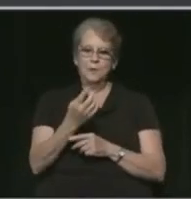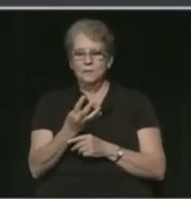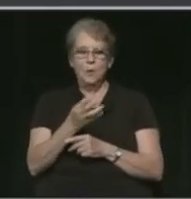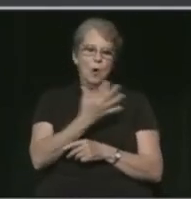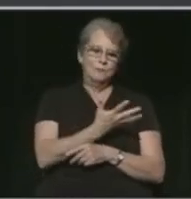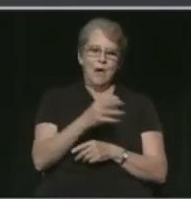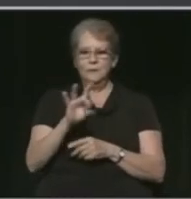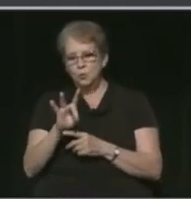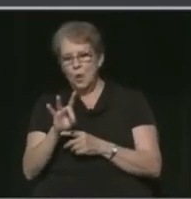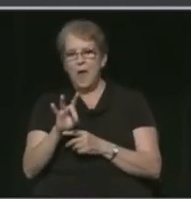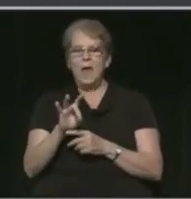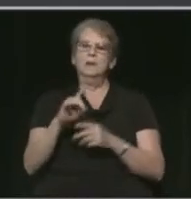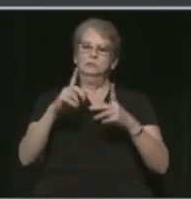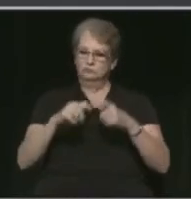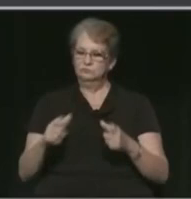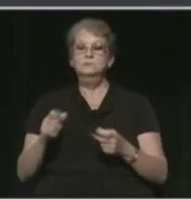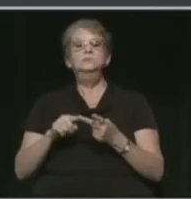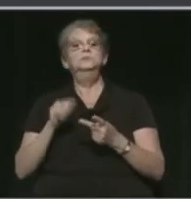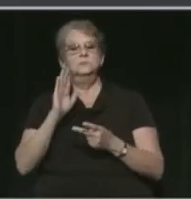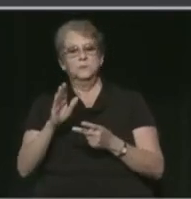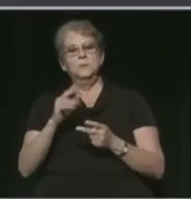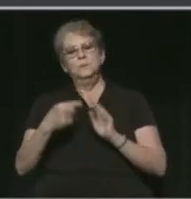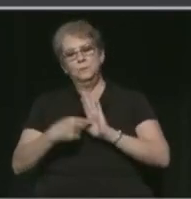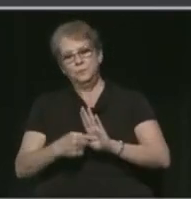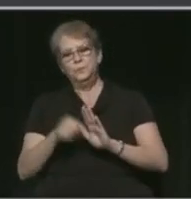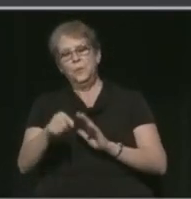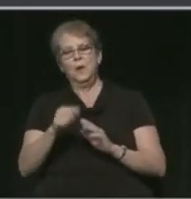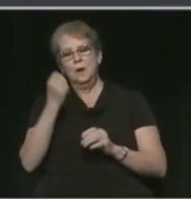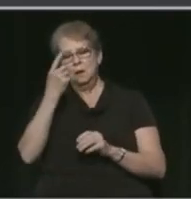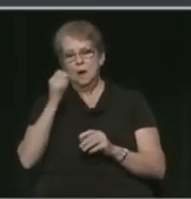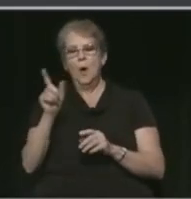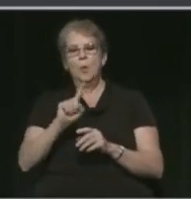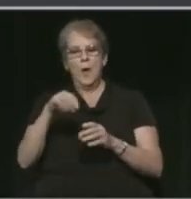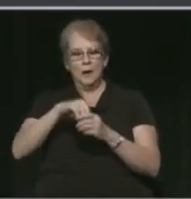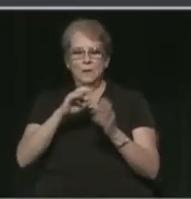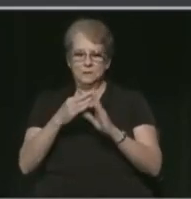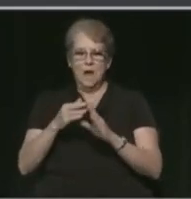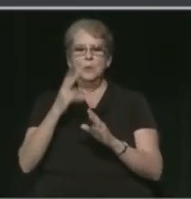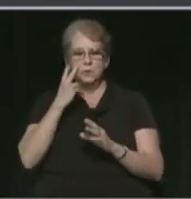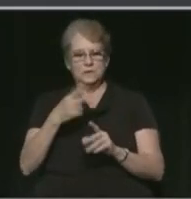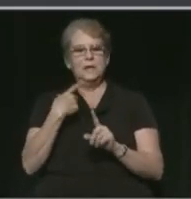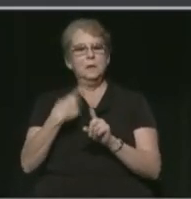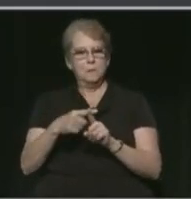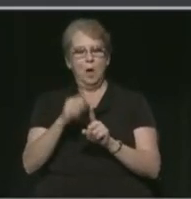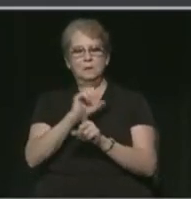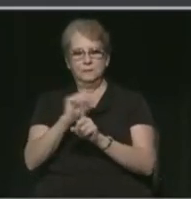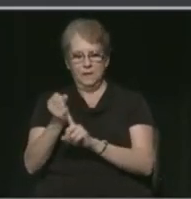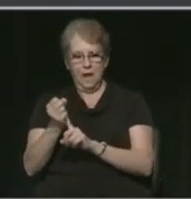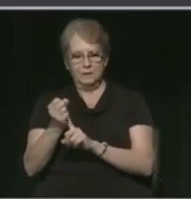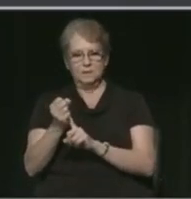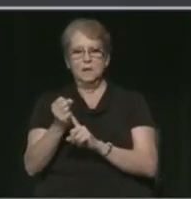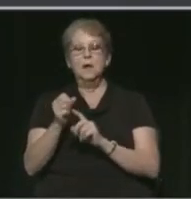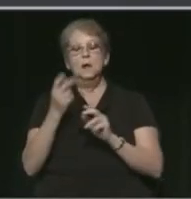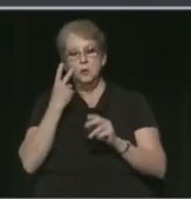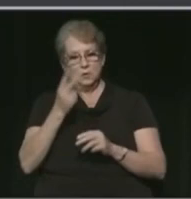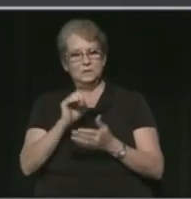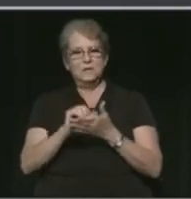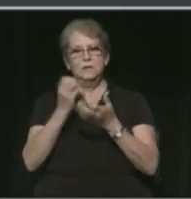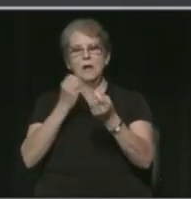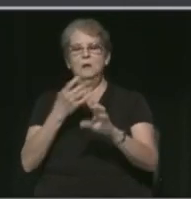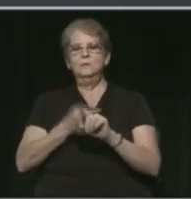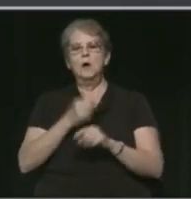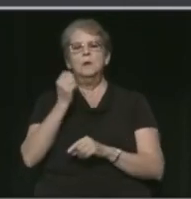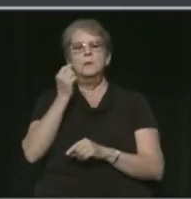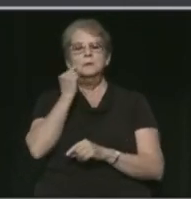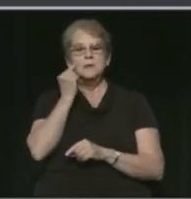cases, and so on. This will give us an understanding of where in town we're seeing positive cases, and you'll be able to find that information at